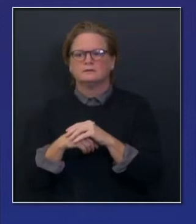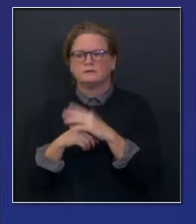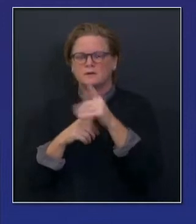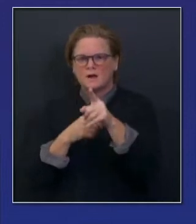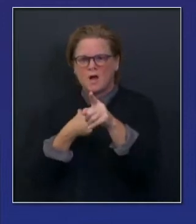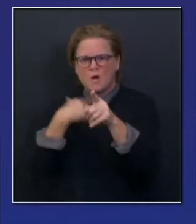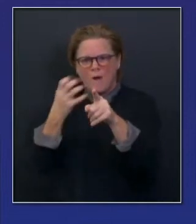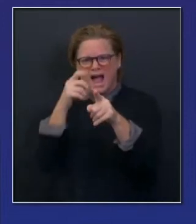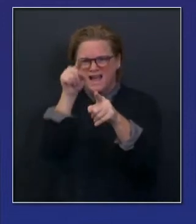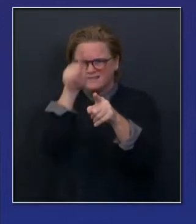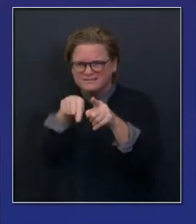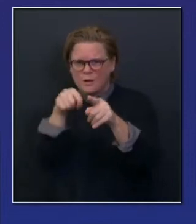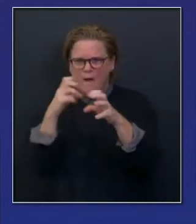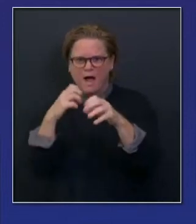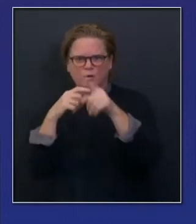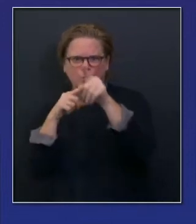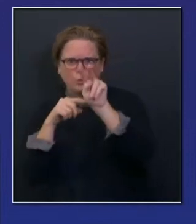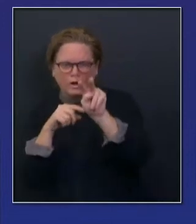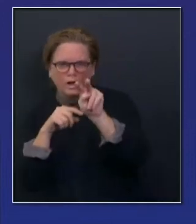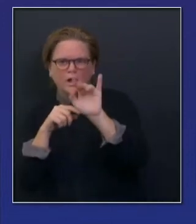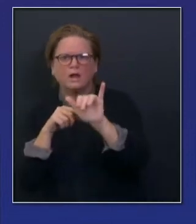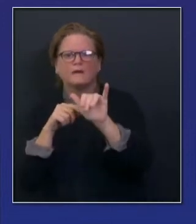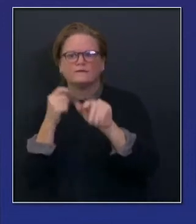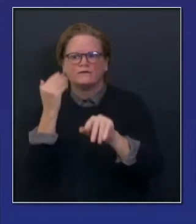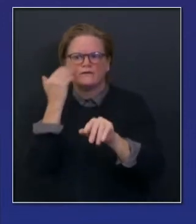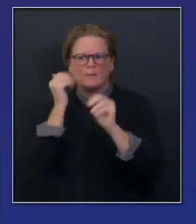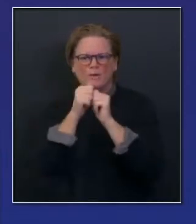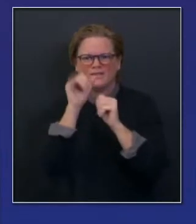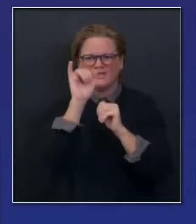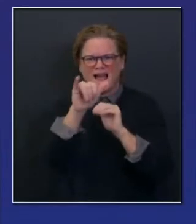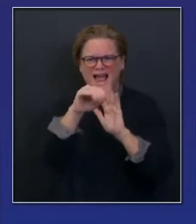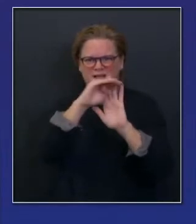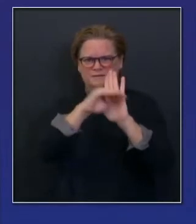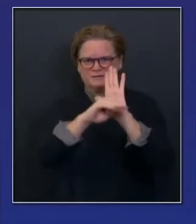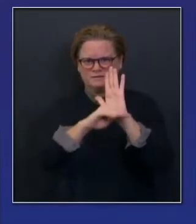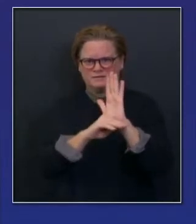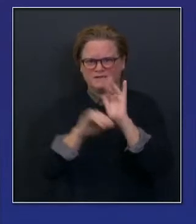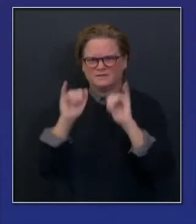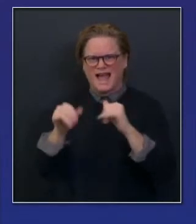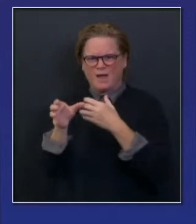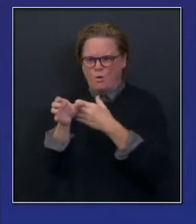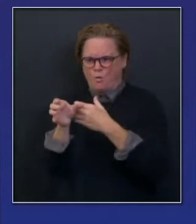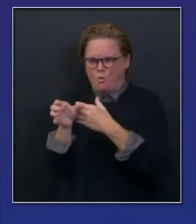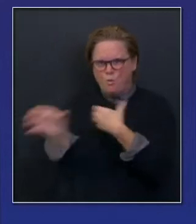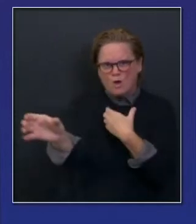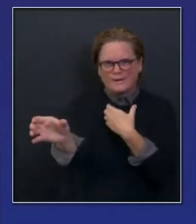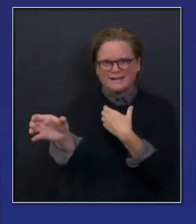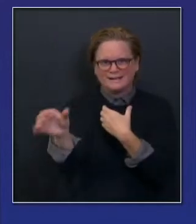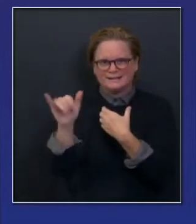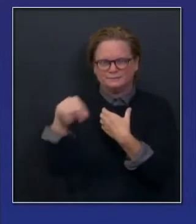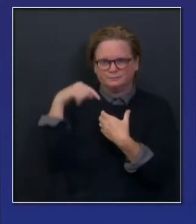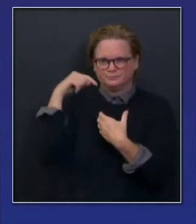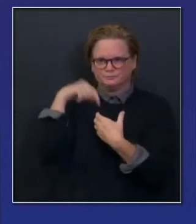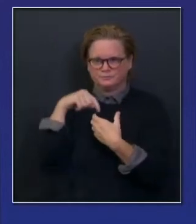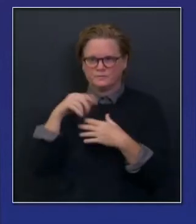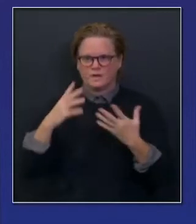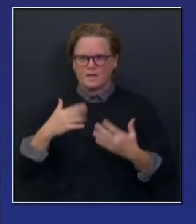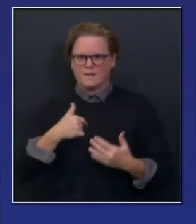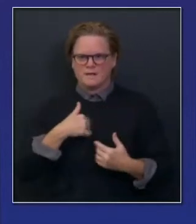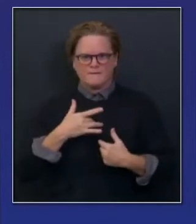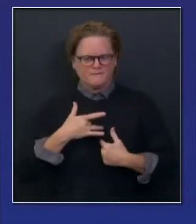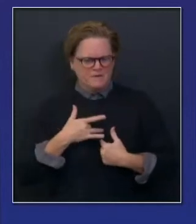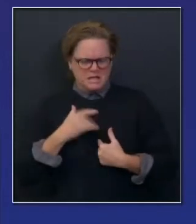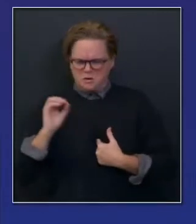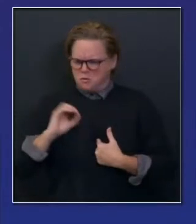these new quarantine guidelines. It's 10 days instead of the 14 days for all asymptomatic individuals that are exposed.